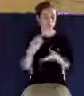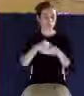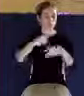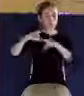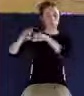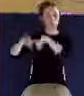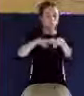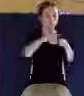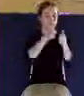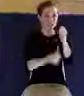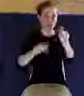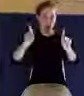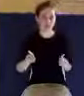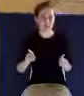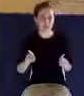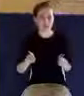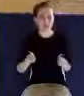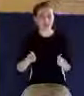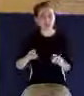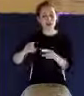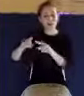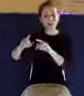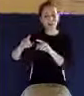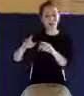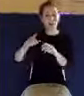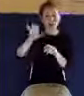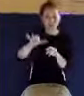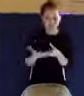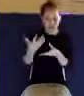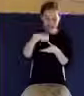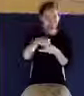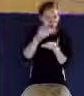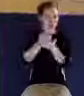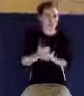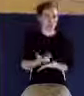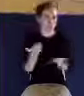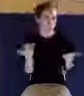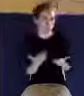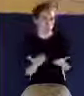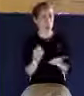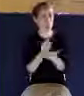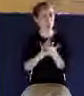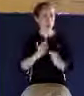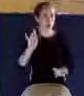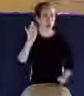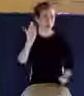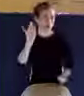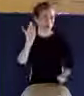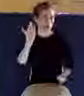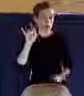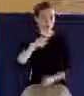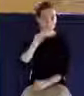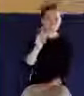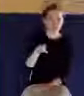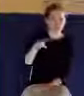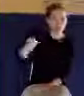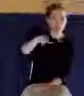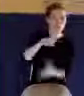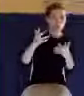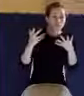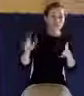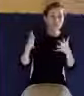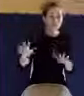And that's the Holy Spirit. And really, the question is, have you experienced in your life